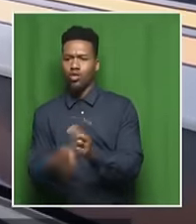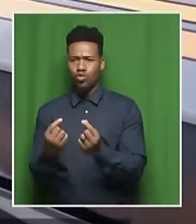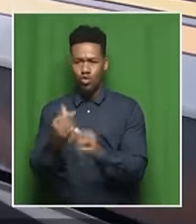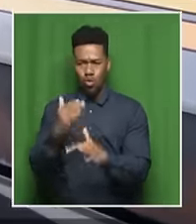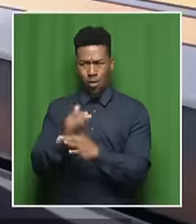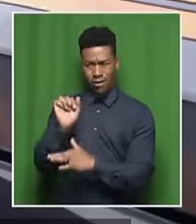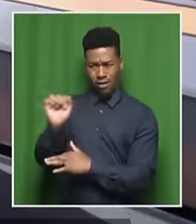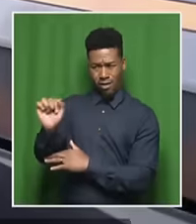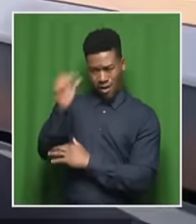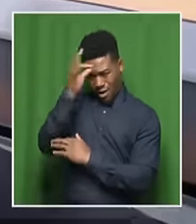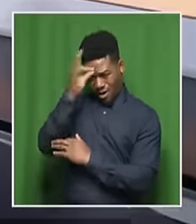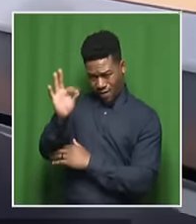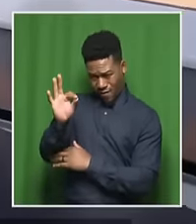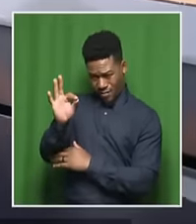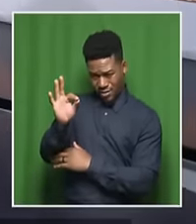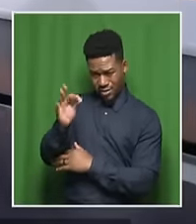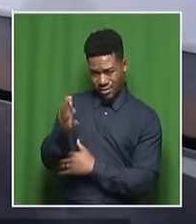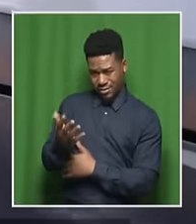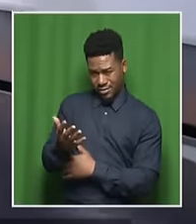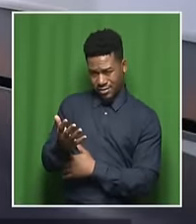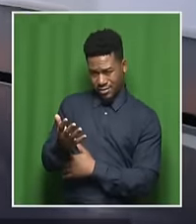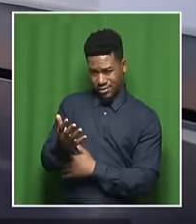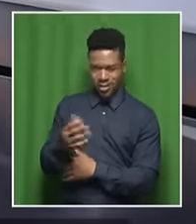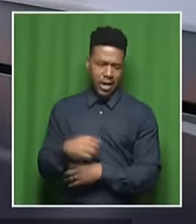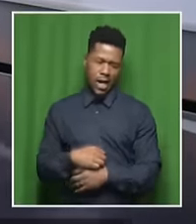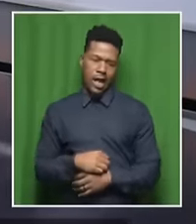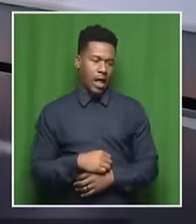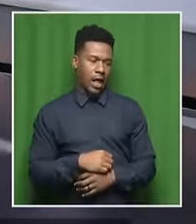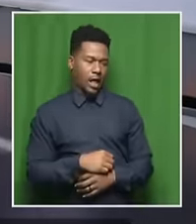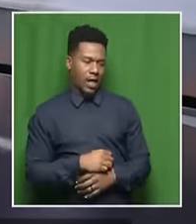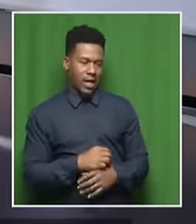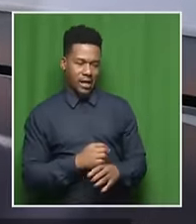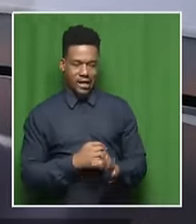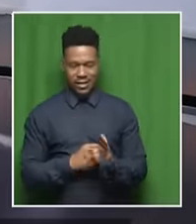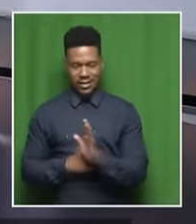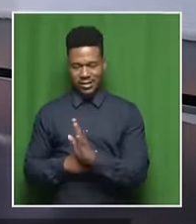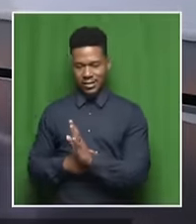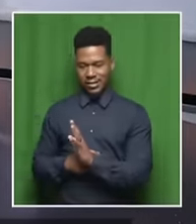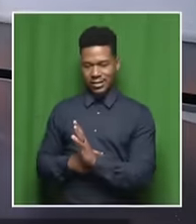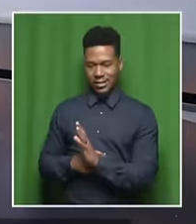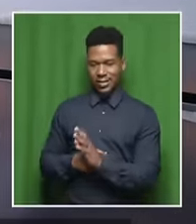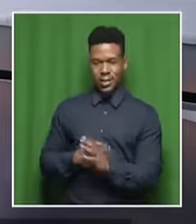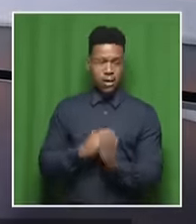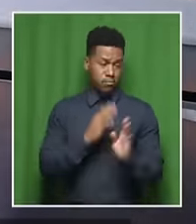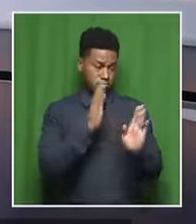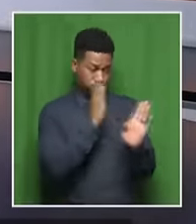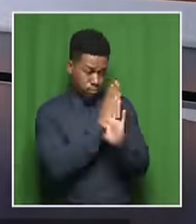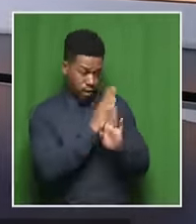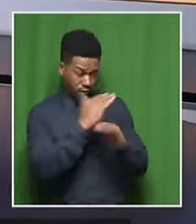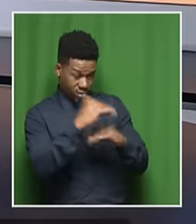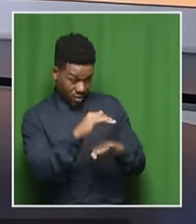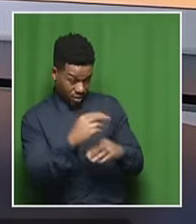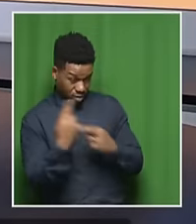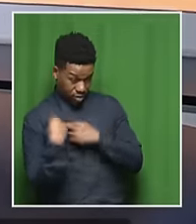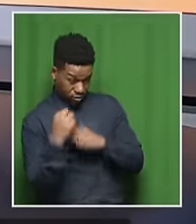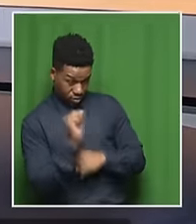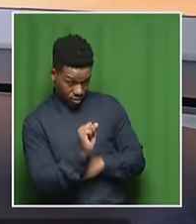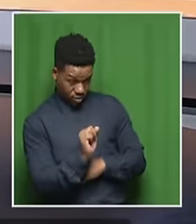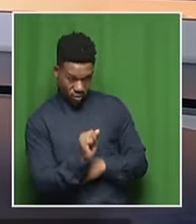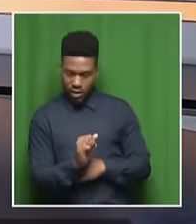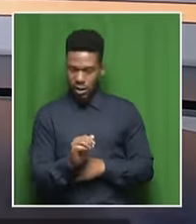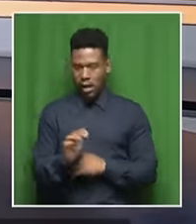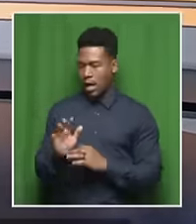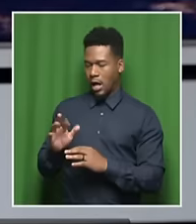No. Or is this their responsibility? Government's, I mean, no, private sector's responsibility. I'm a business person.